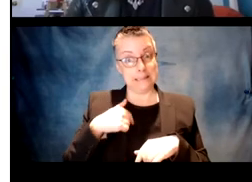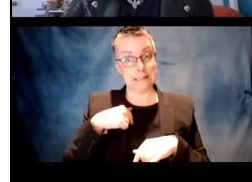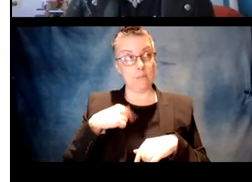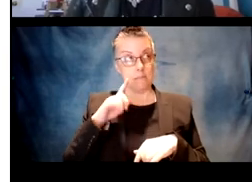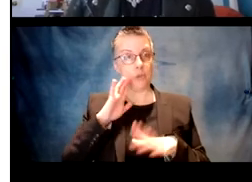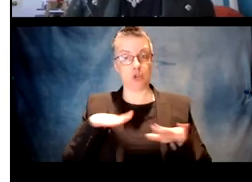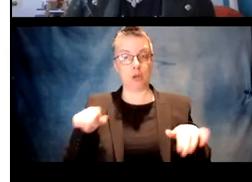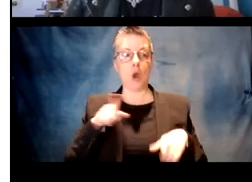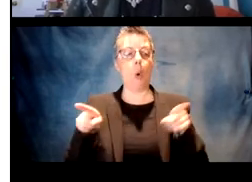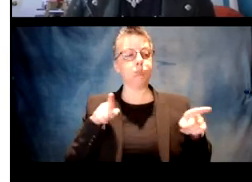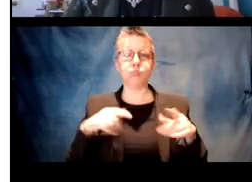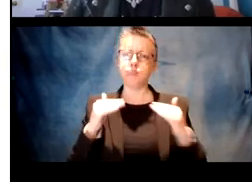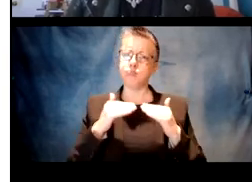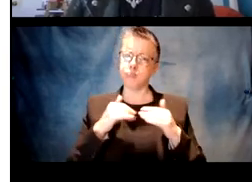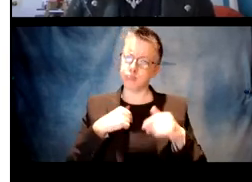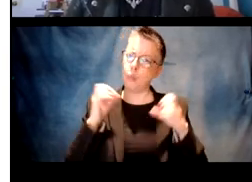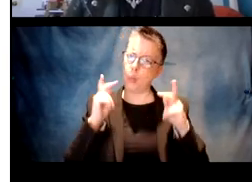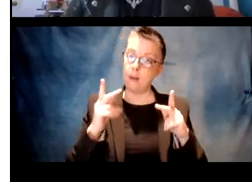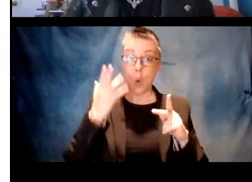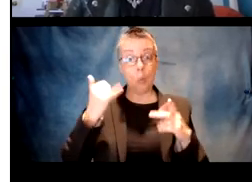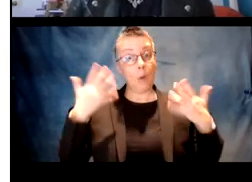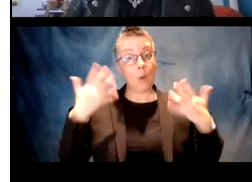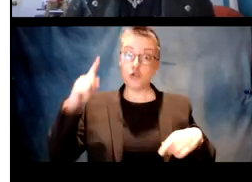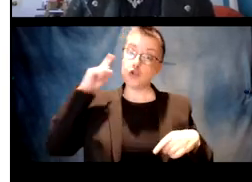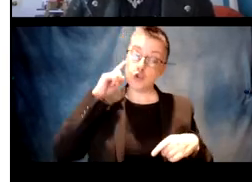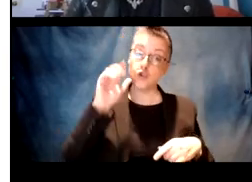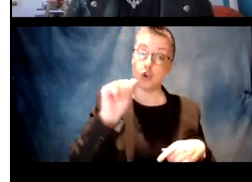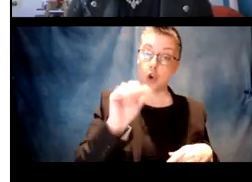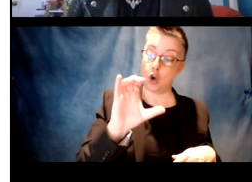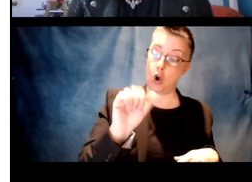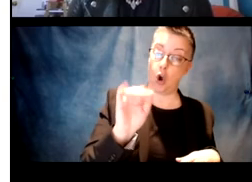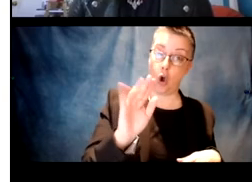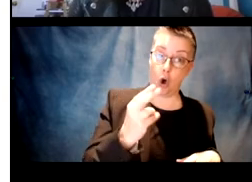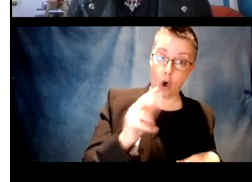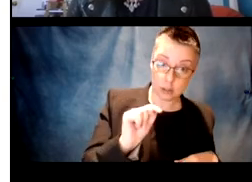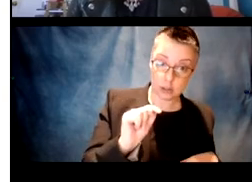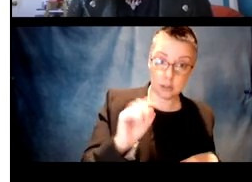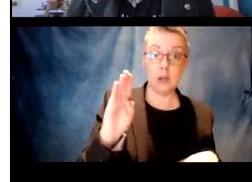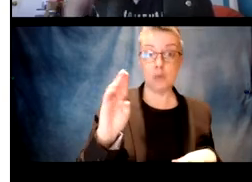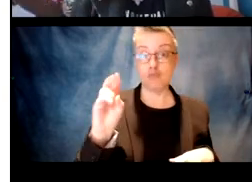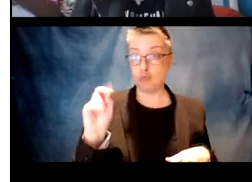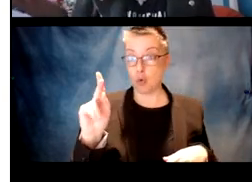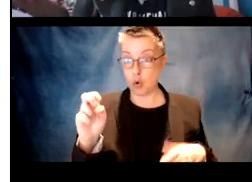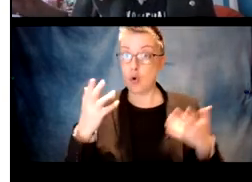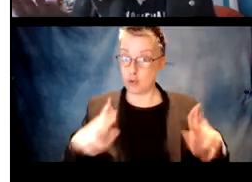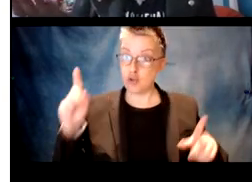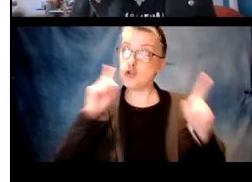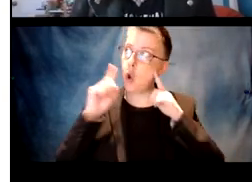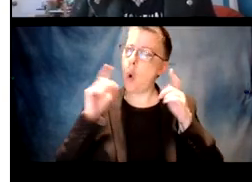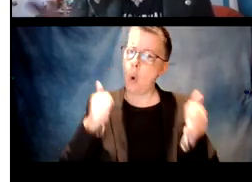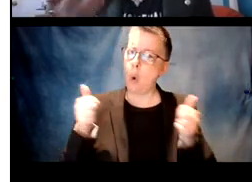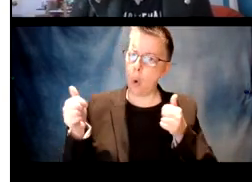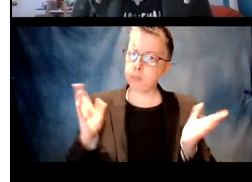here. But it seems to me that they, they think that both are okay, probably because they've heard forms like